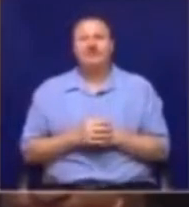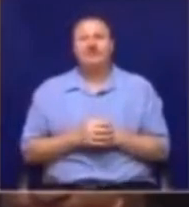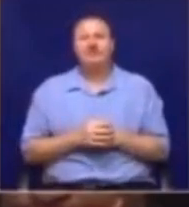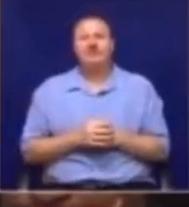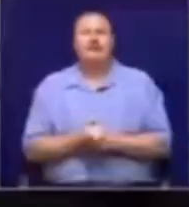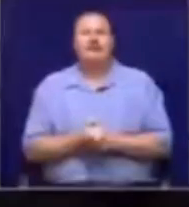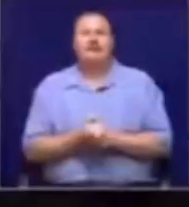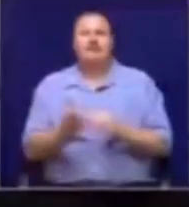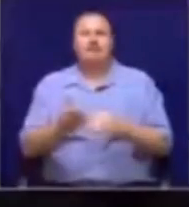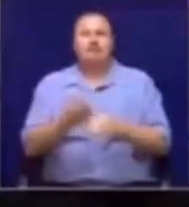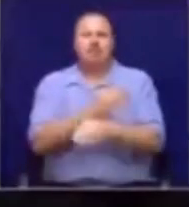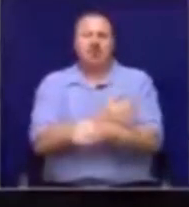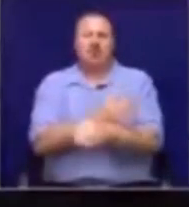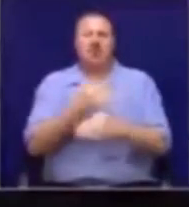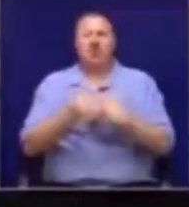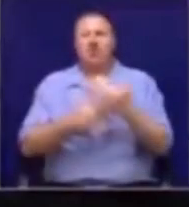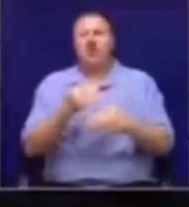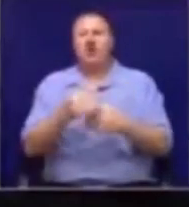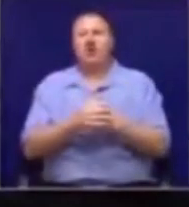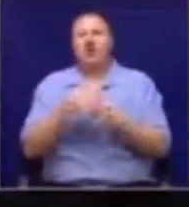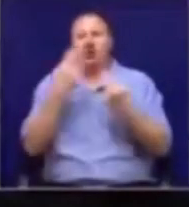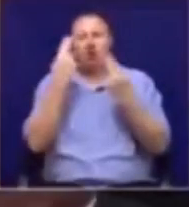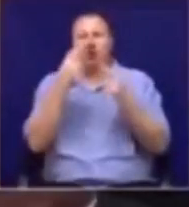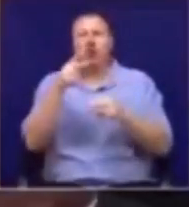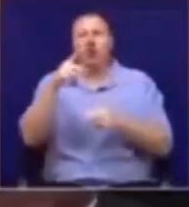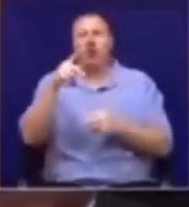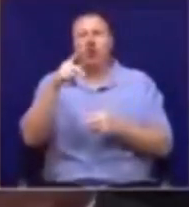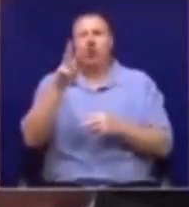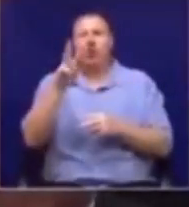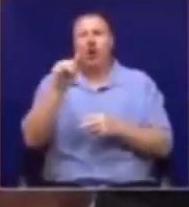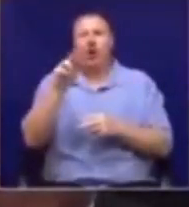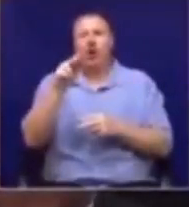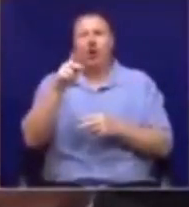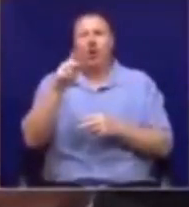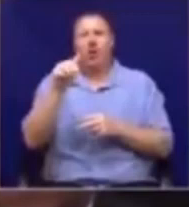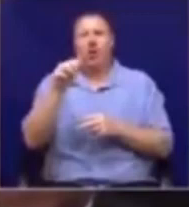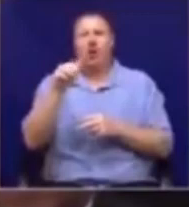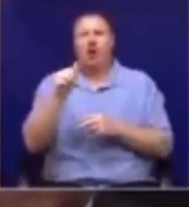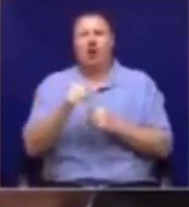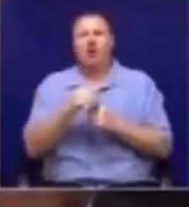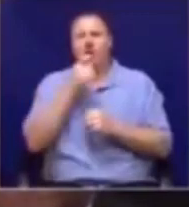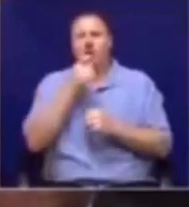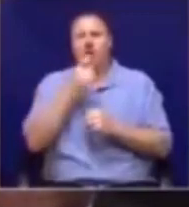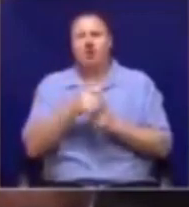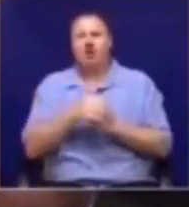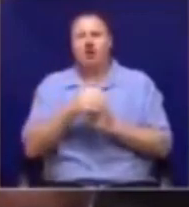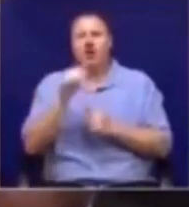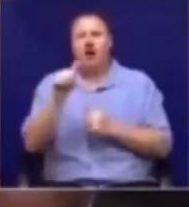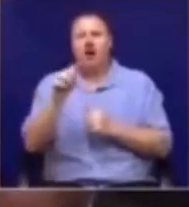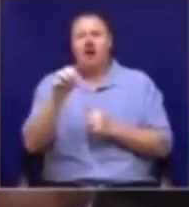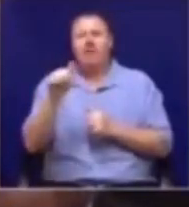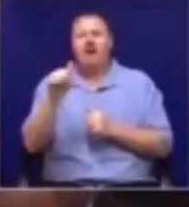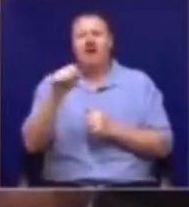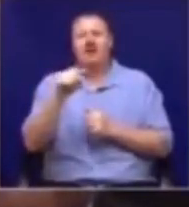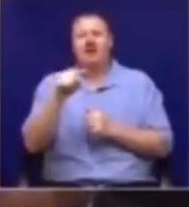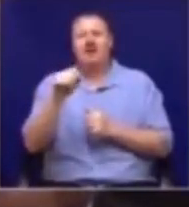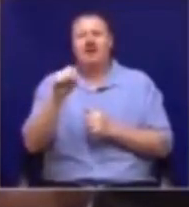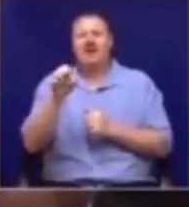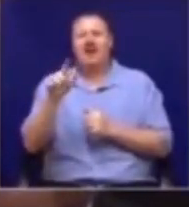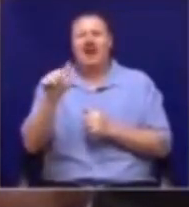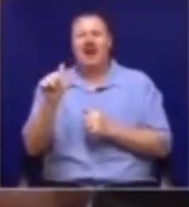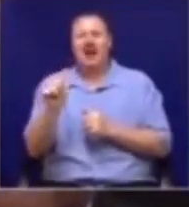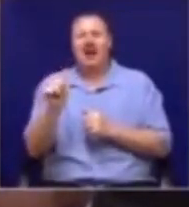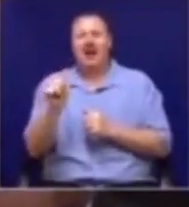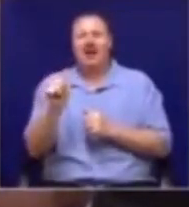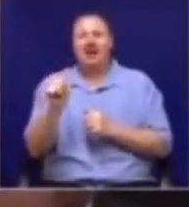Now, Honourable, move on, Honourable Kwankwa, you used the word Amasela, which has been ruled out